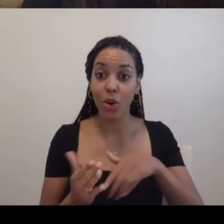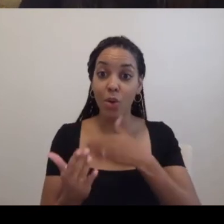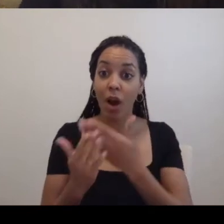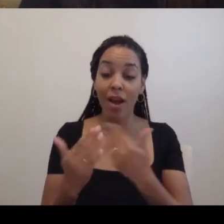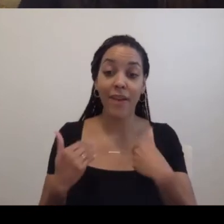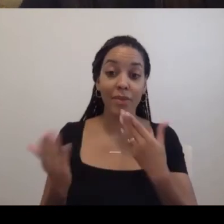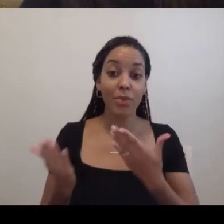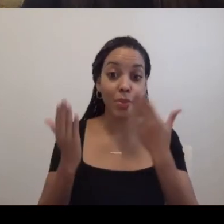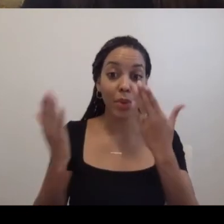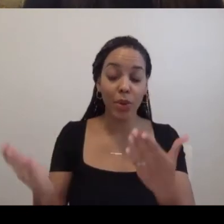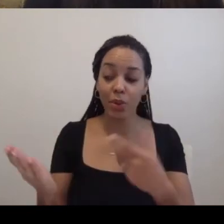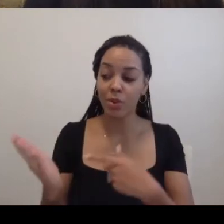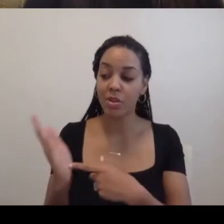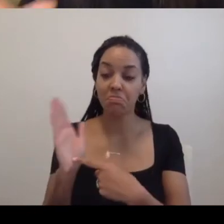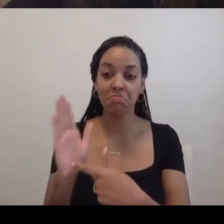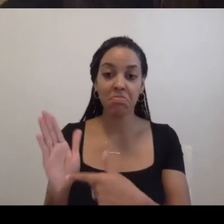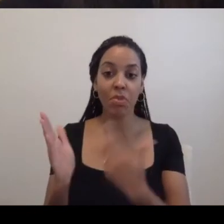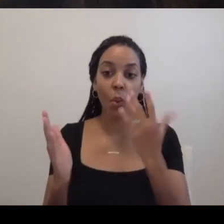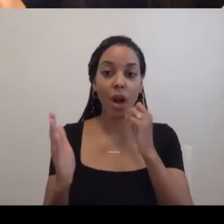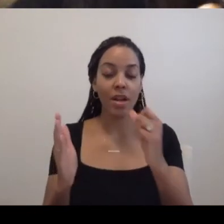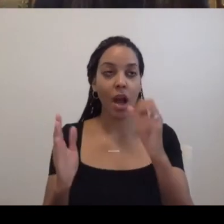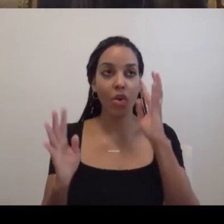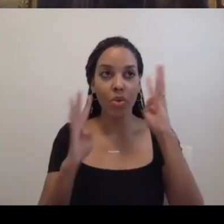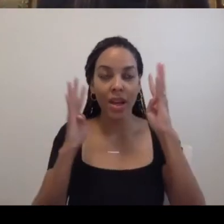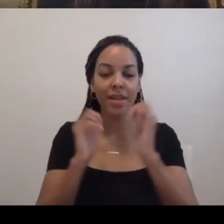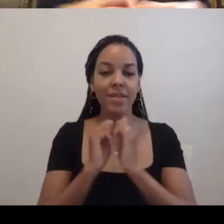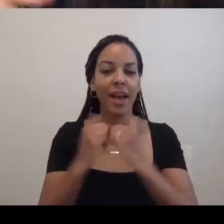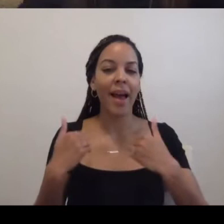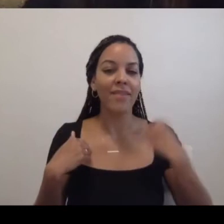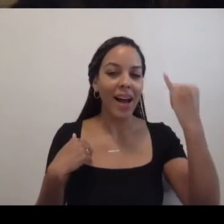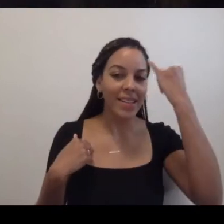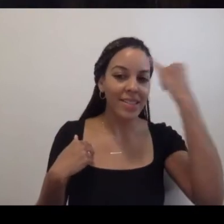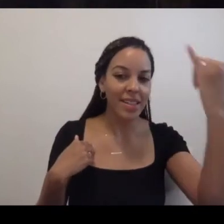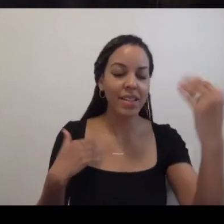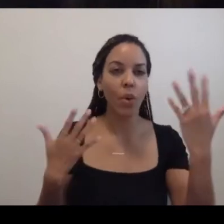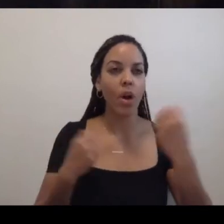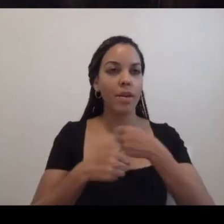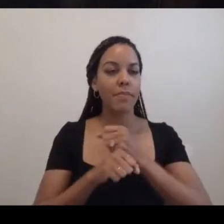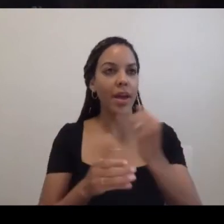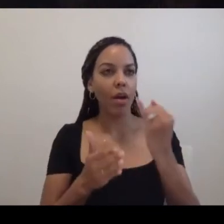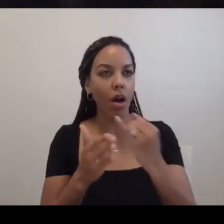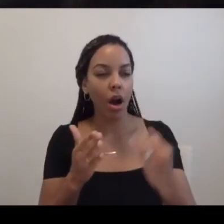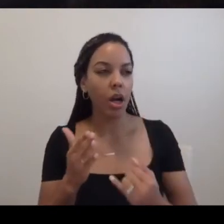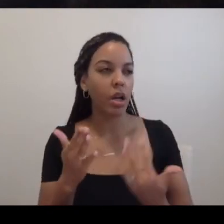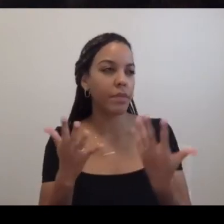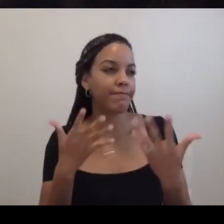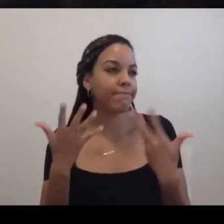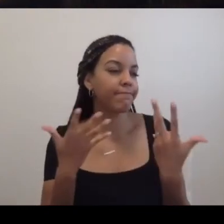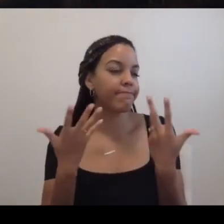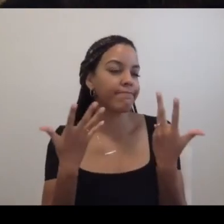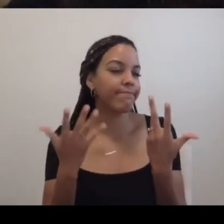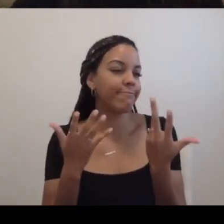proposal to create together. You have an idea you want to make an art made in, let's say in, um,